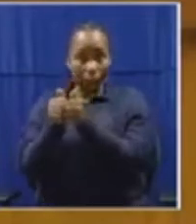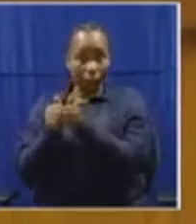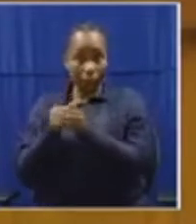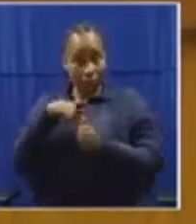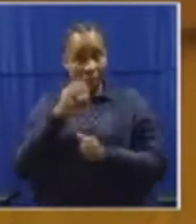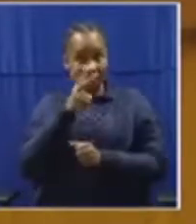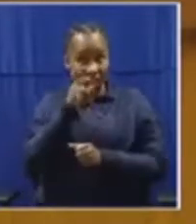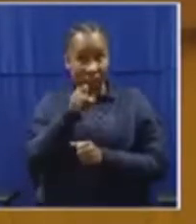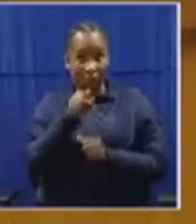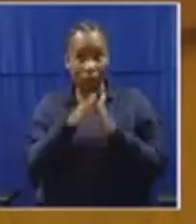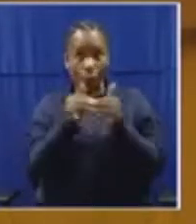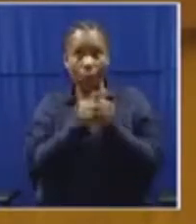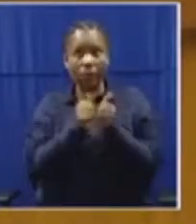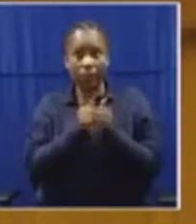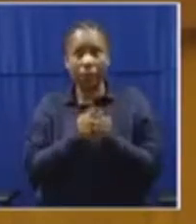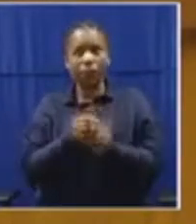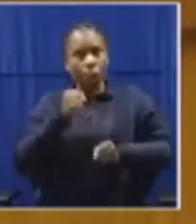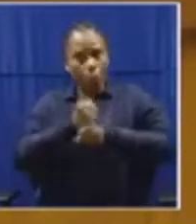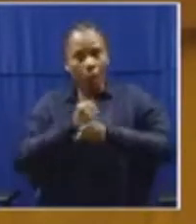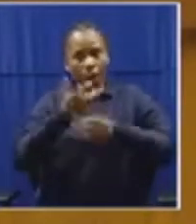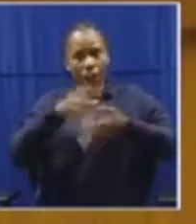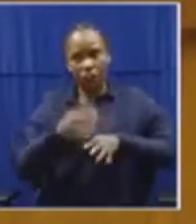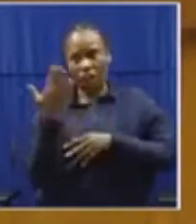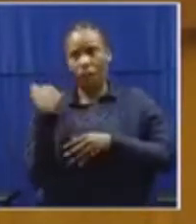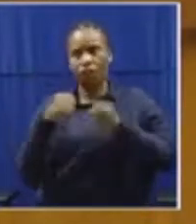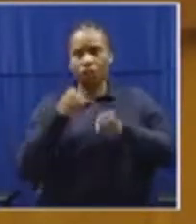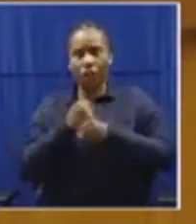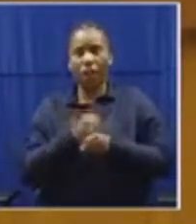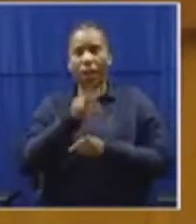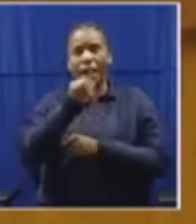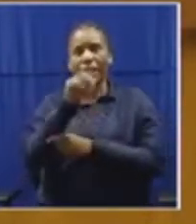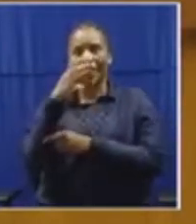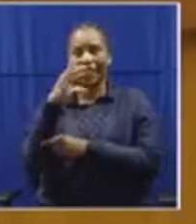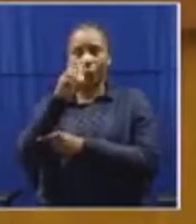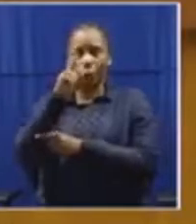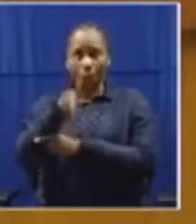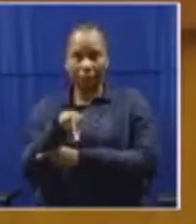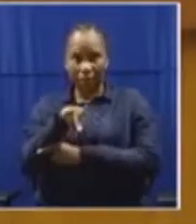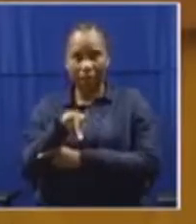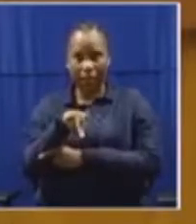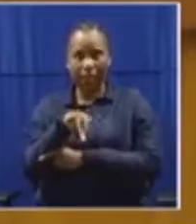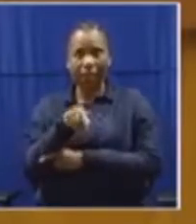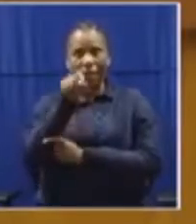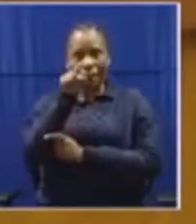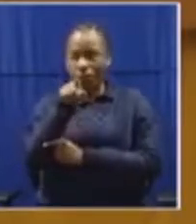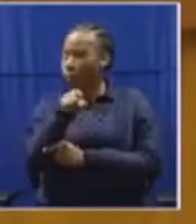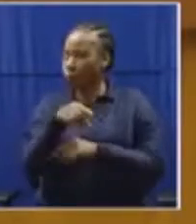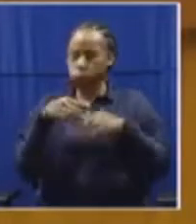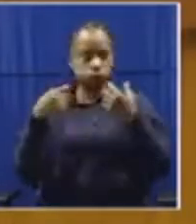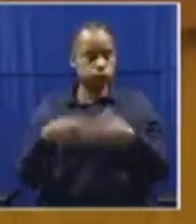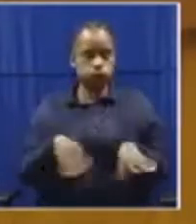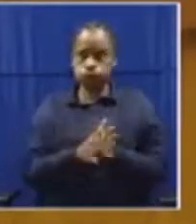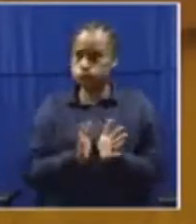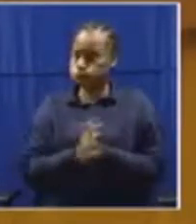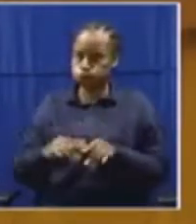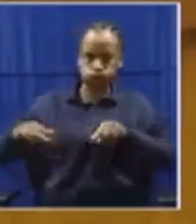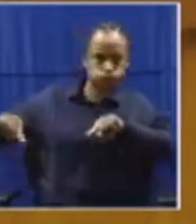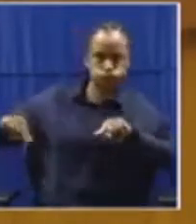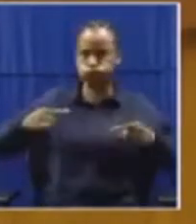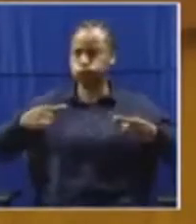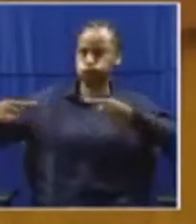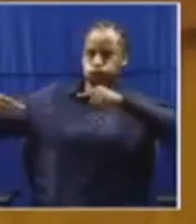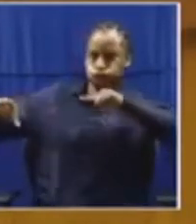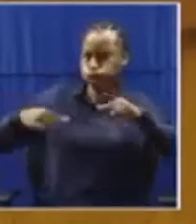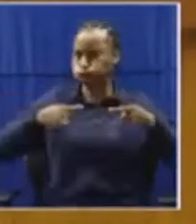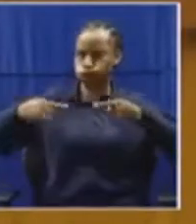the way, they served in the NCOP and they were my most vociferous opponents and critics